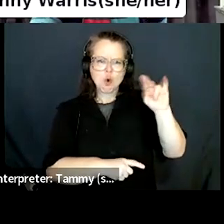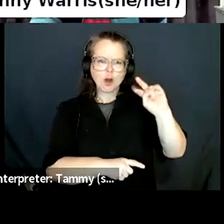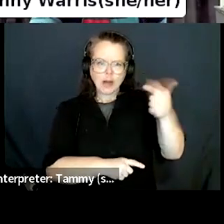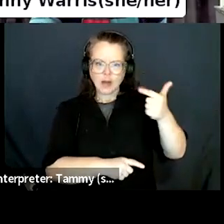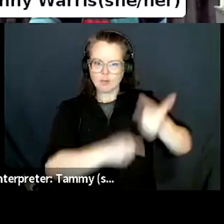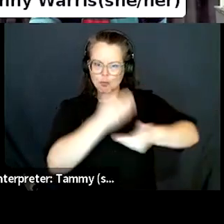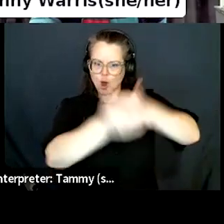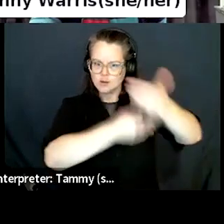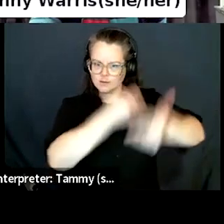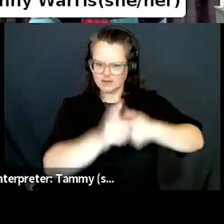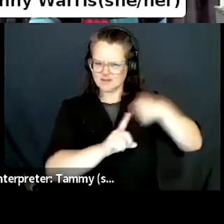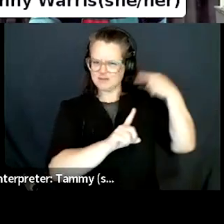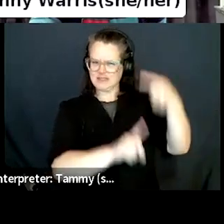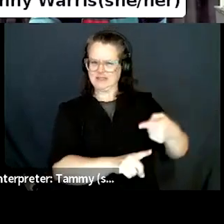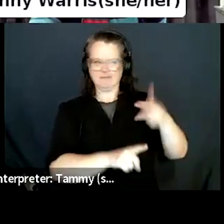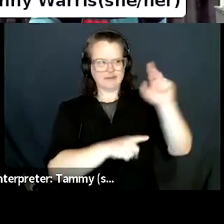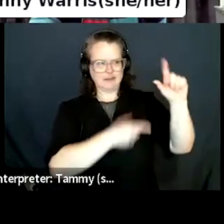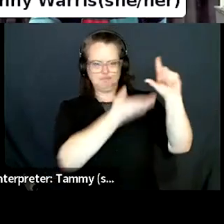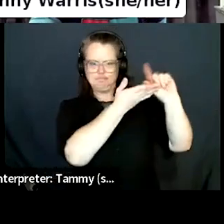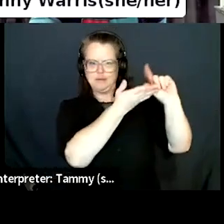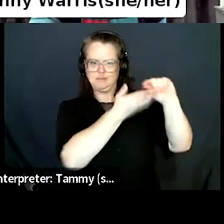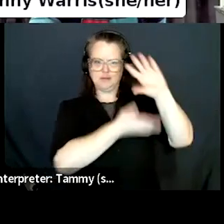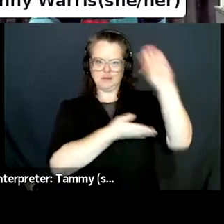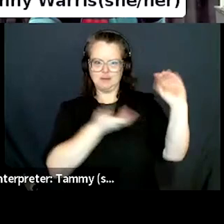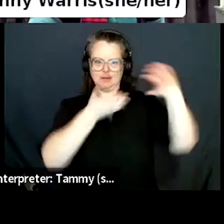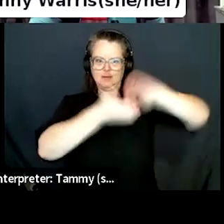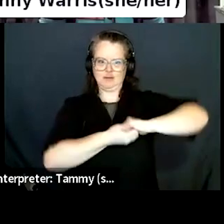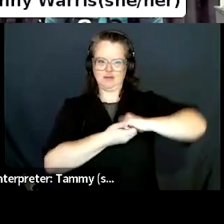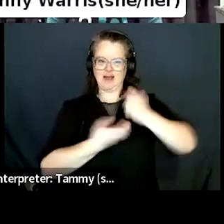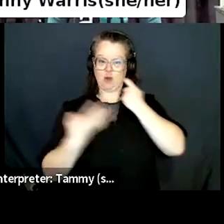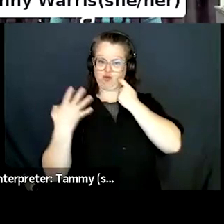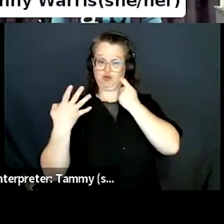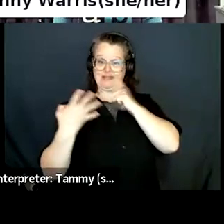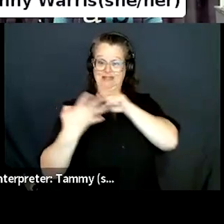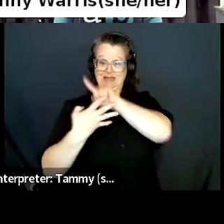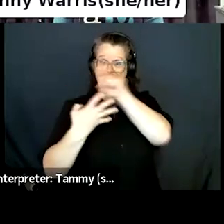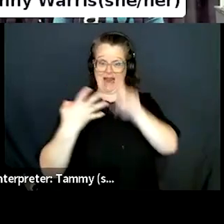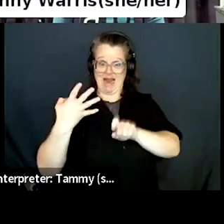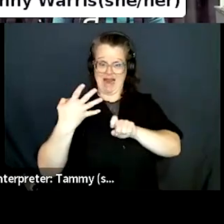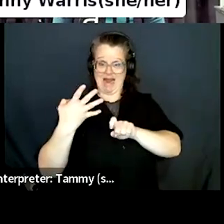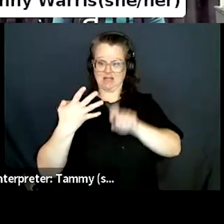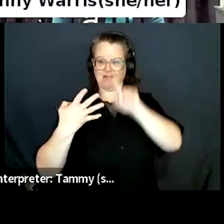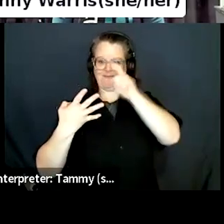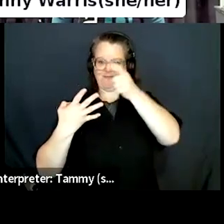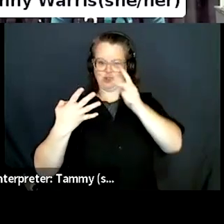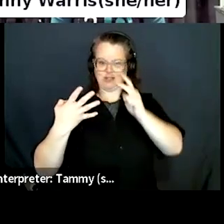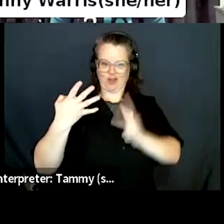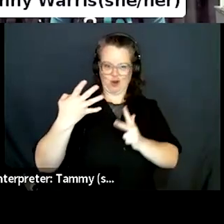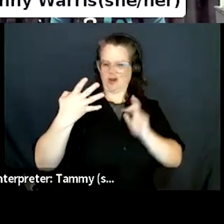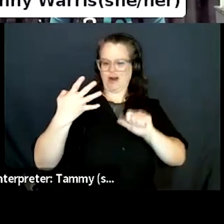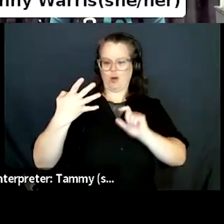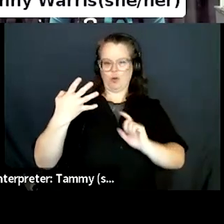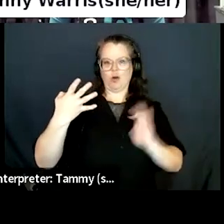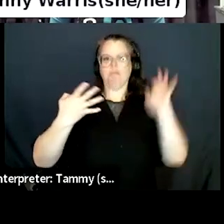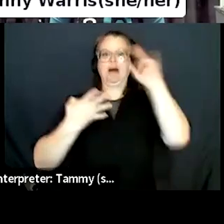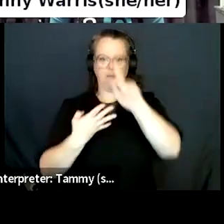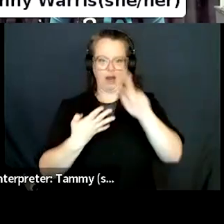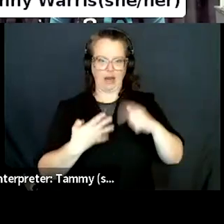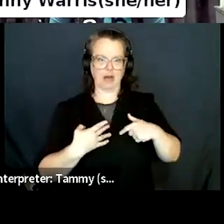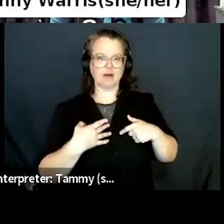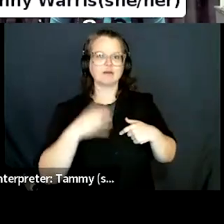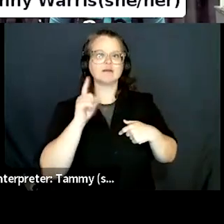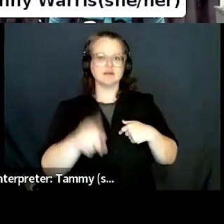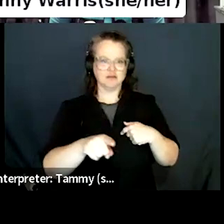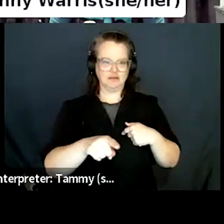we want to do this? So start with Penny, we'll go reverse order, Penny, Chris, in general. So when